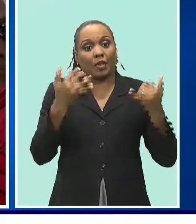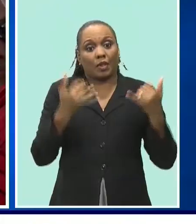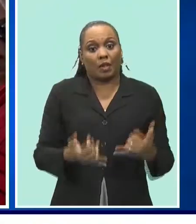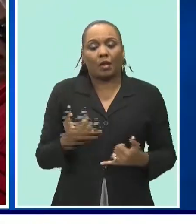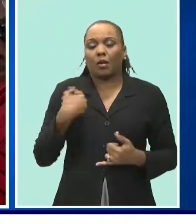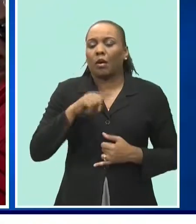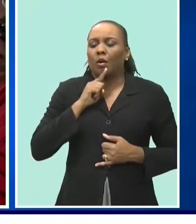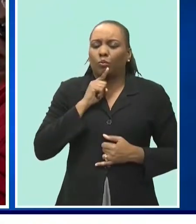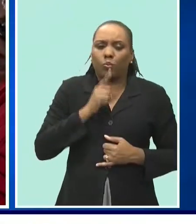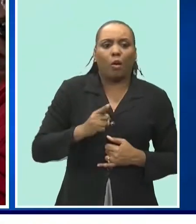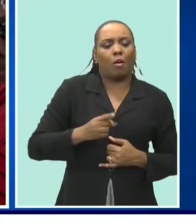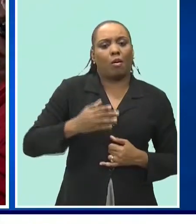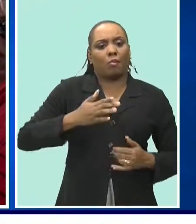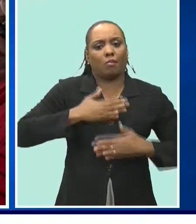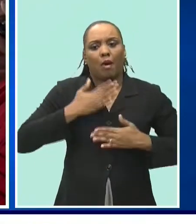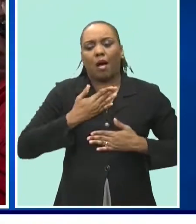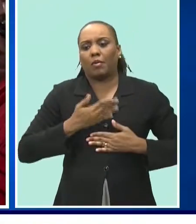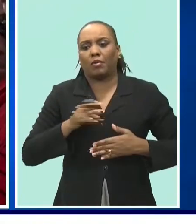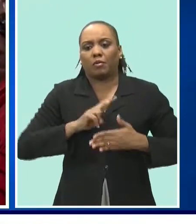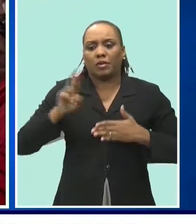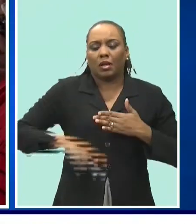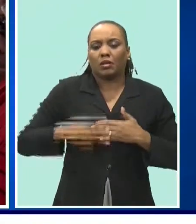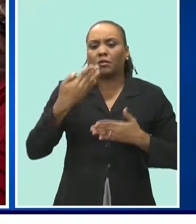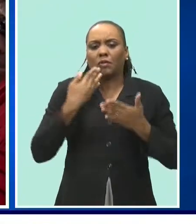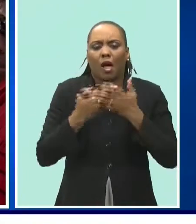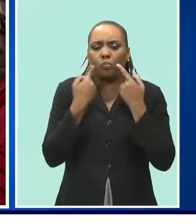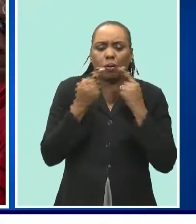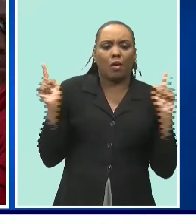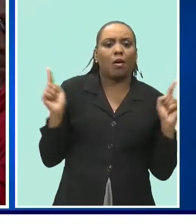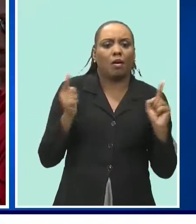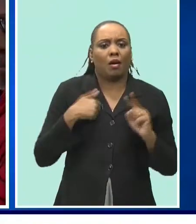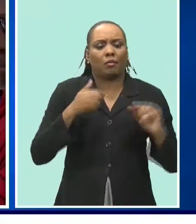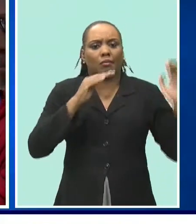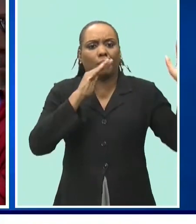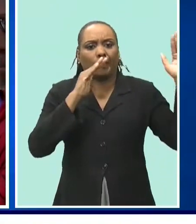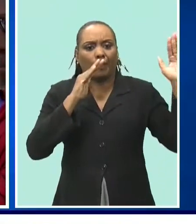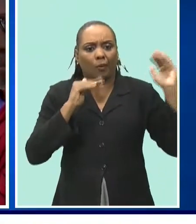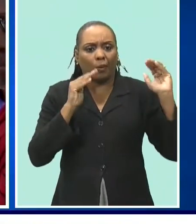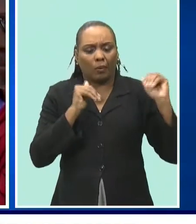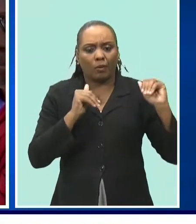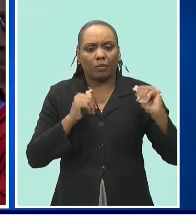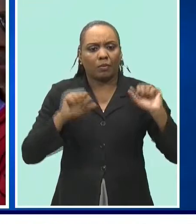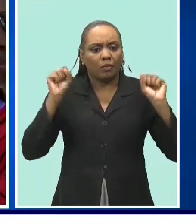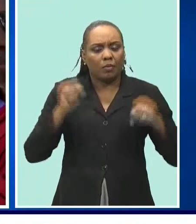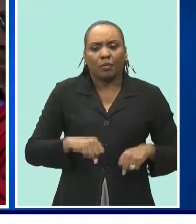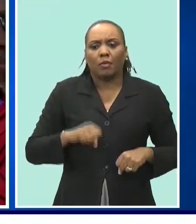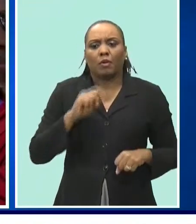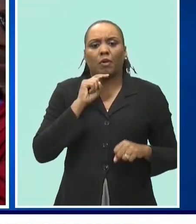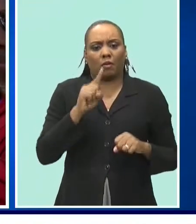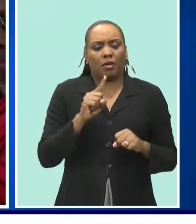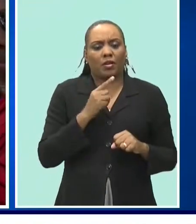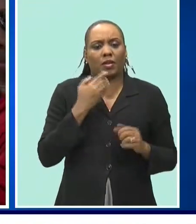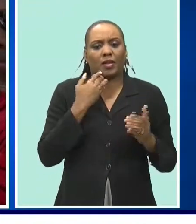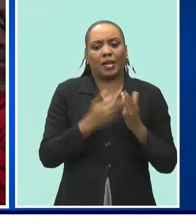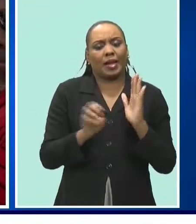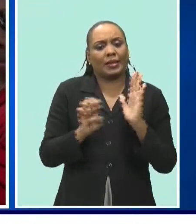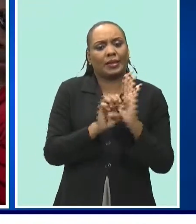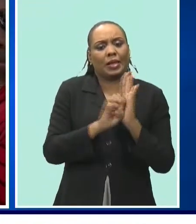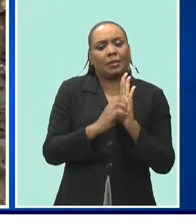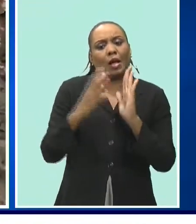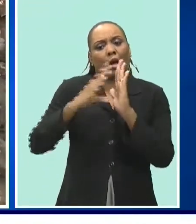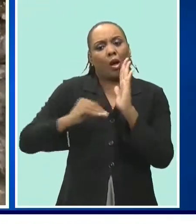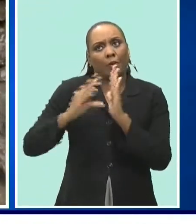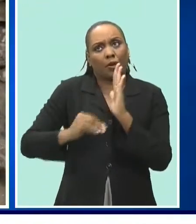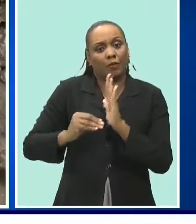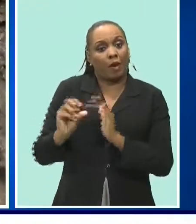exceedingly happy with the results that we have achieved and i hope that this could be a template going forward